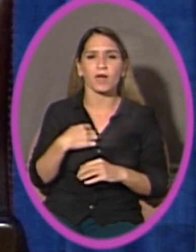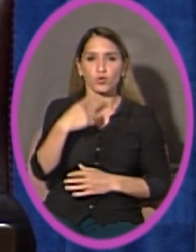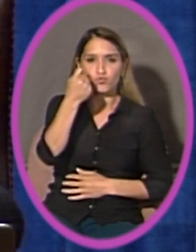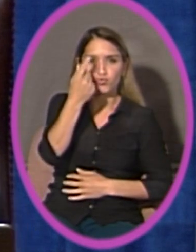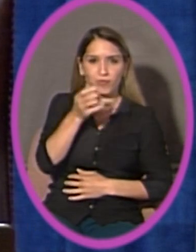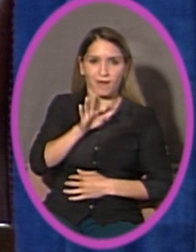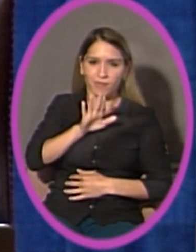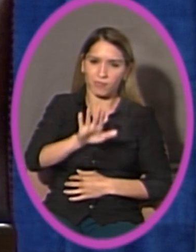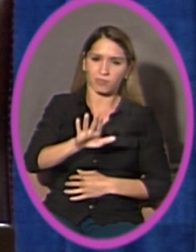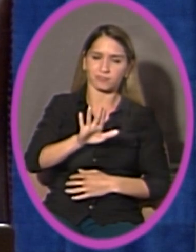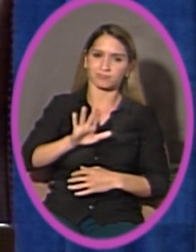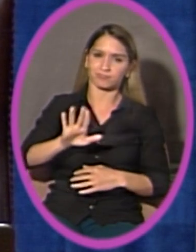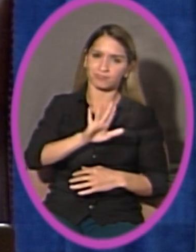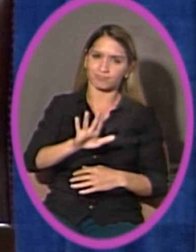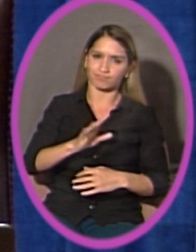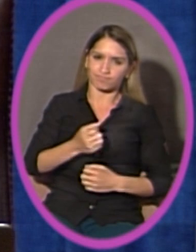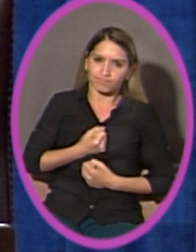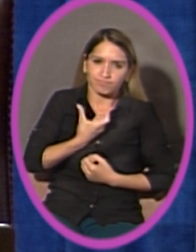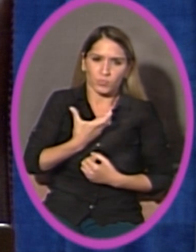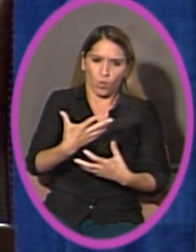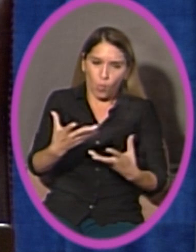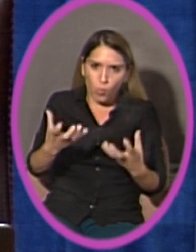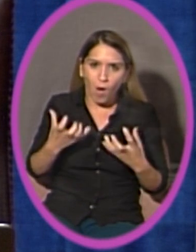from those that approach us.